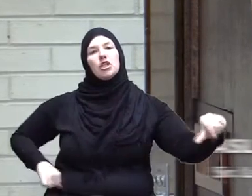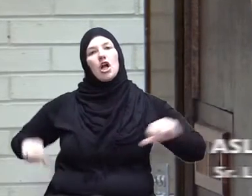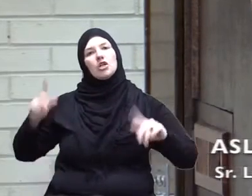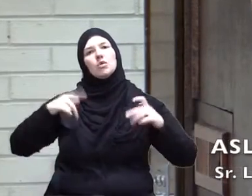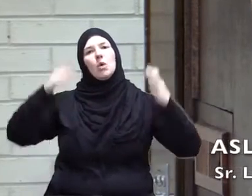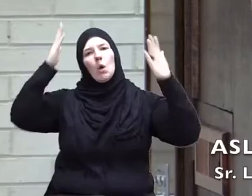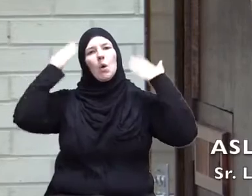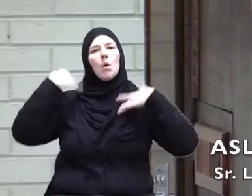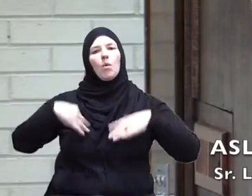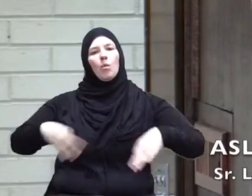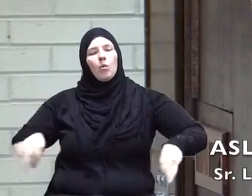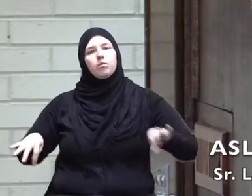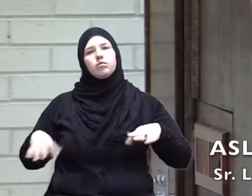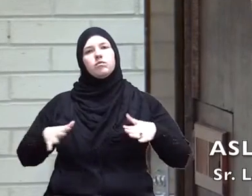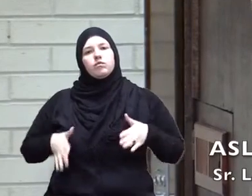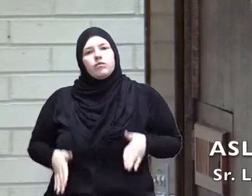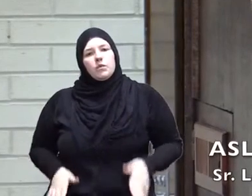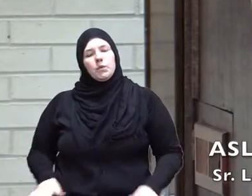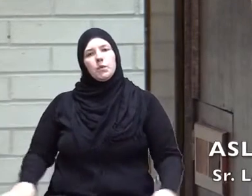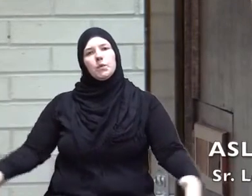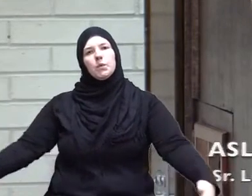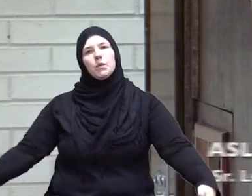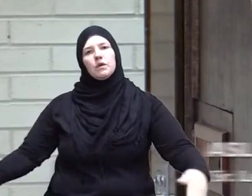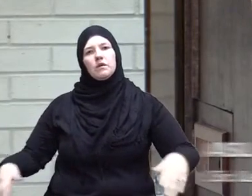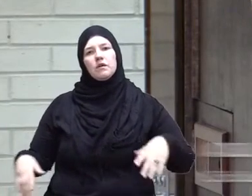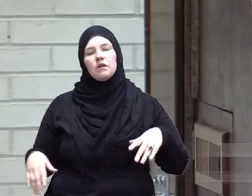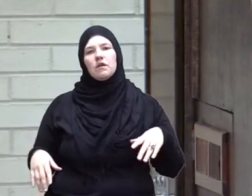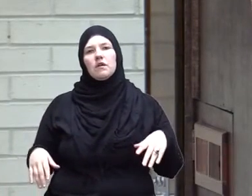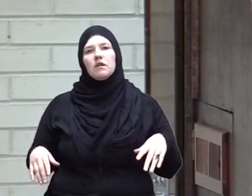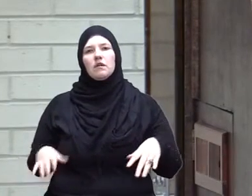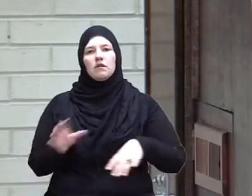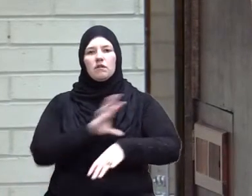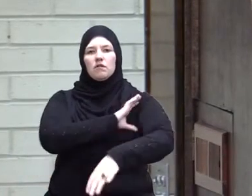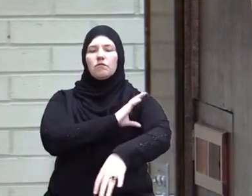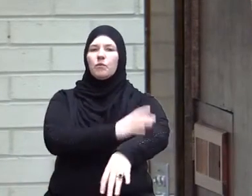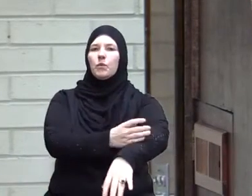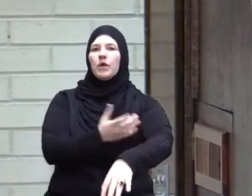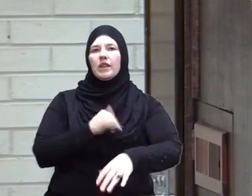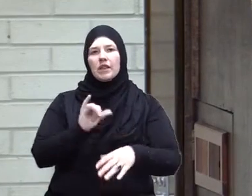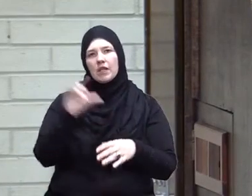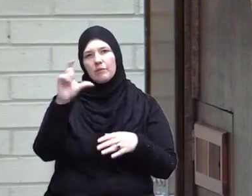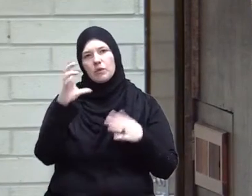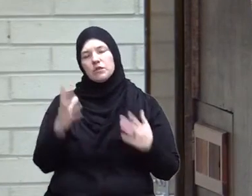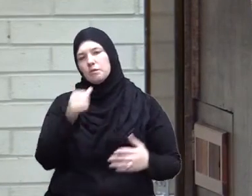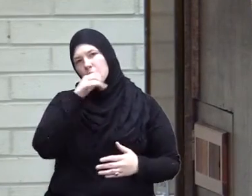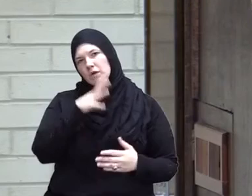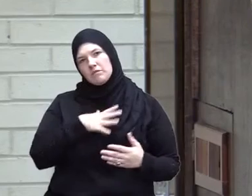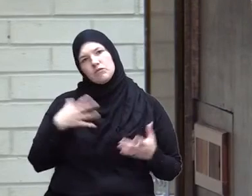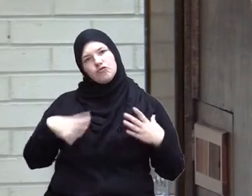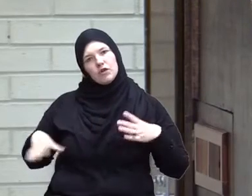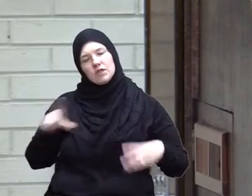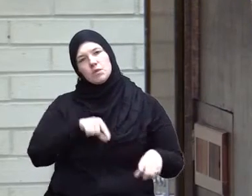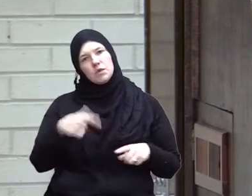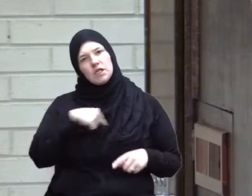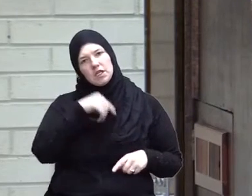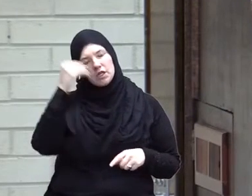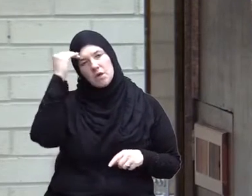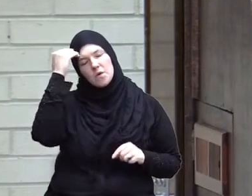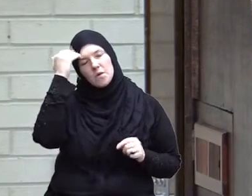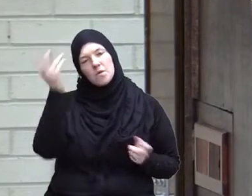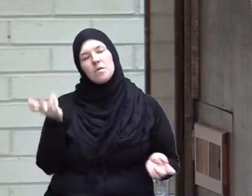loose fitting from top to bottom like the muslim women dress that we know so